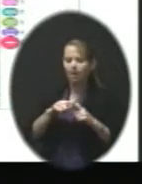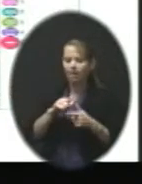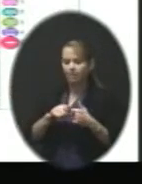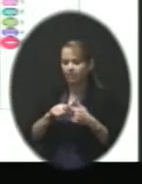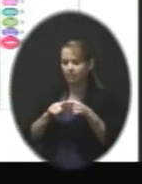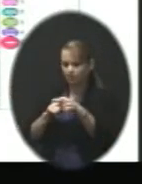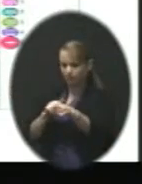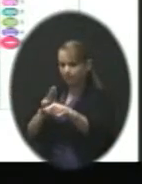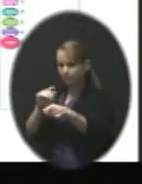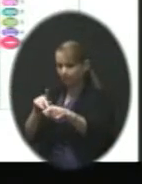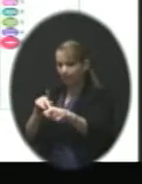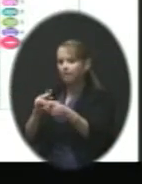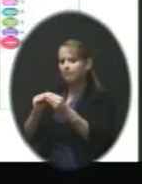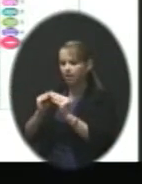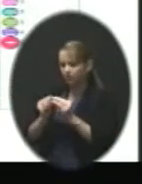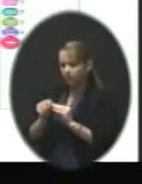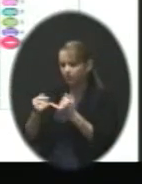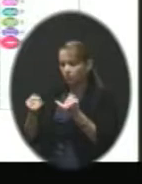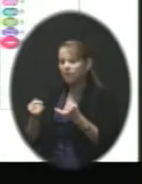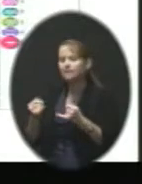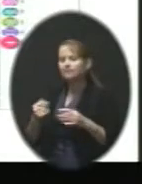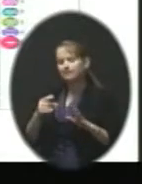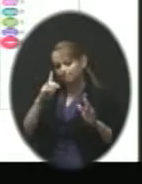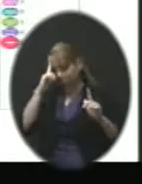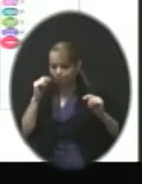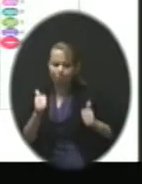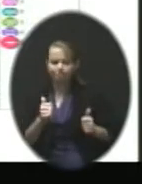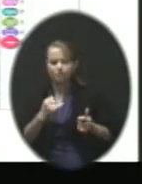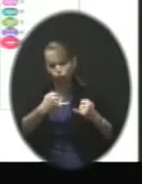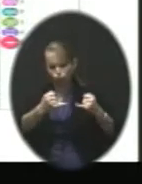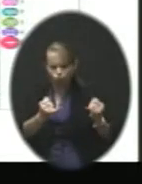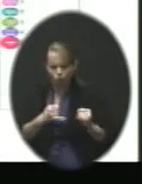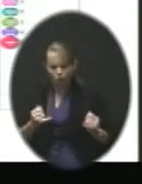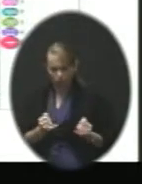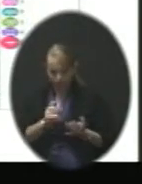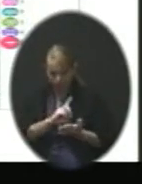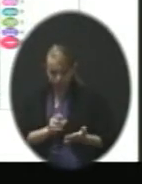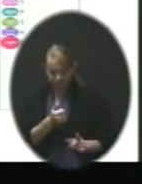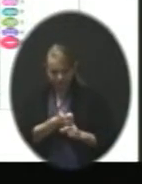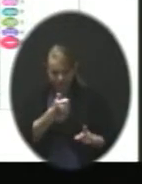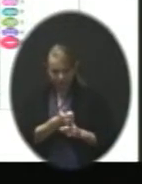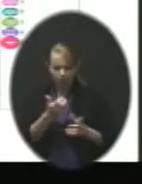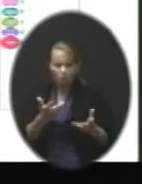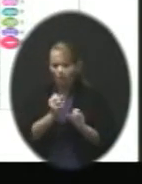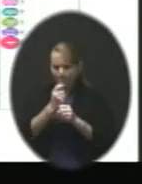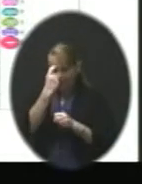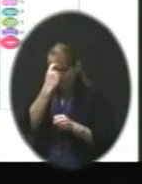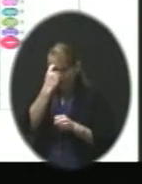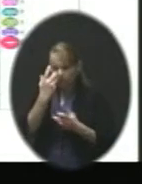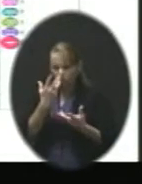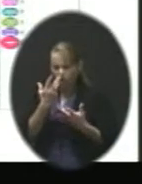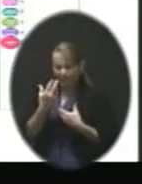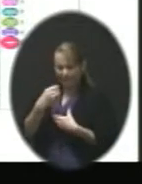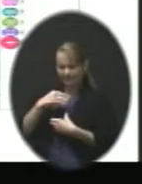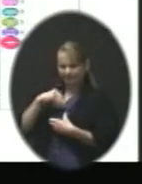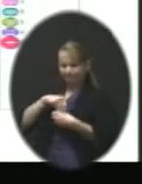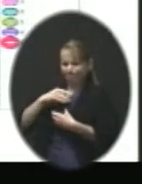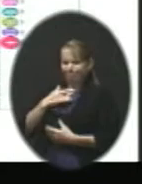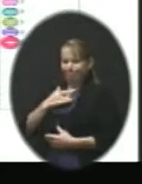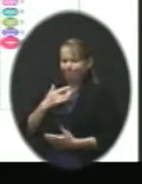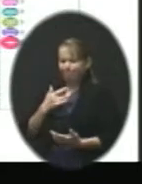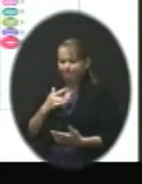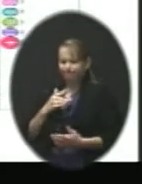And we said draw the boundaries. What makes sense? What's intuitive here to this, to your concept of a neighborhood